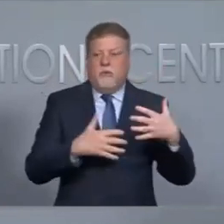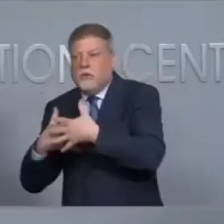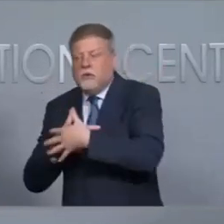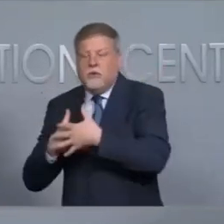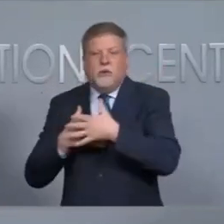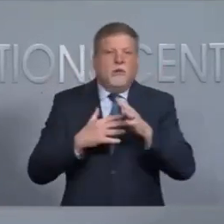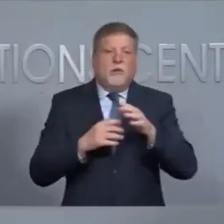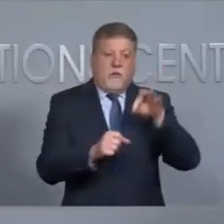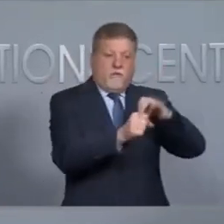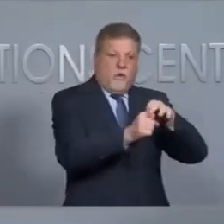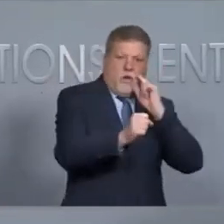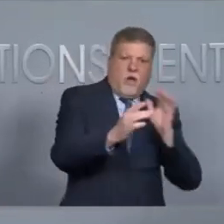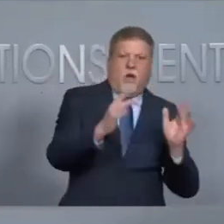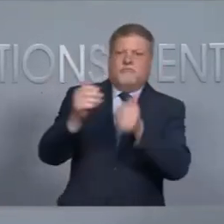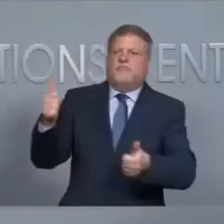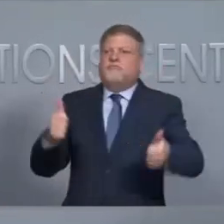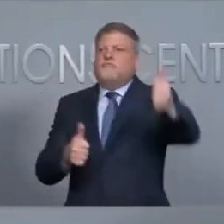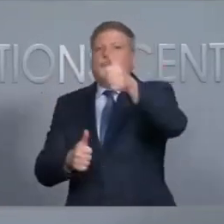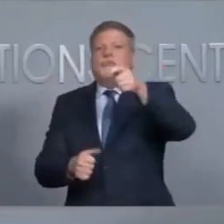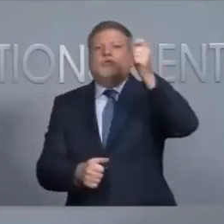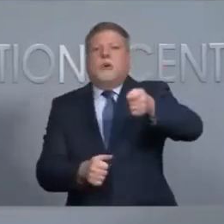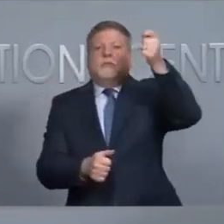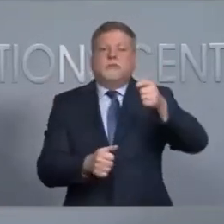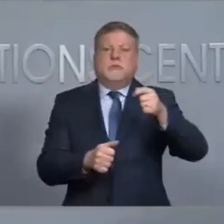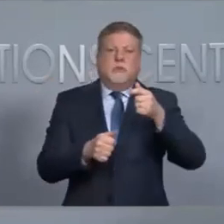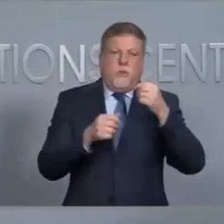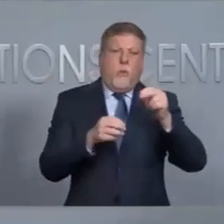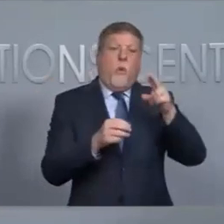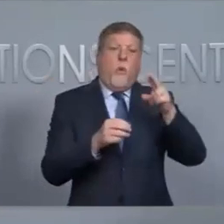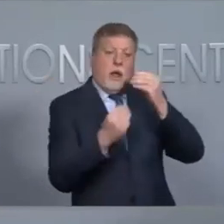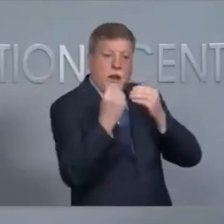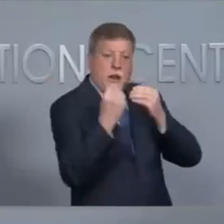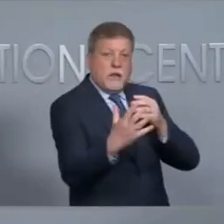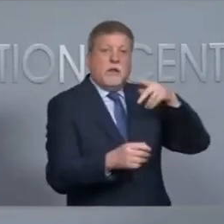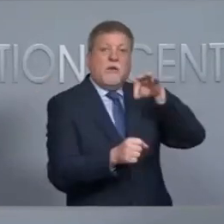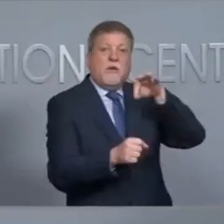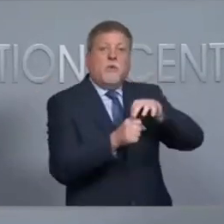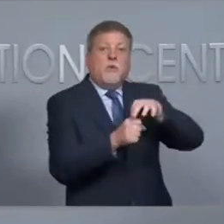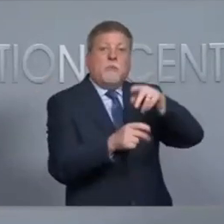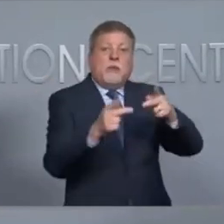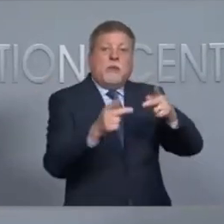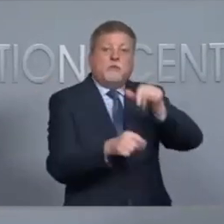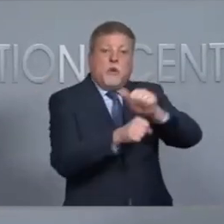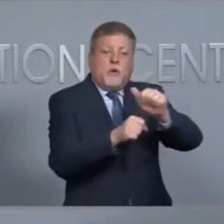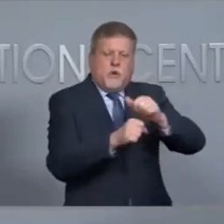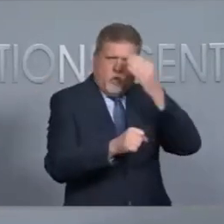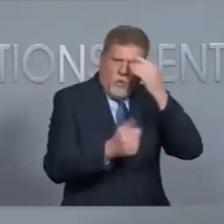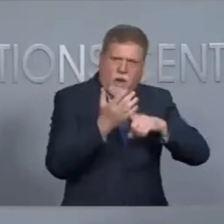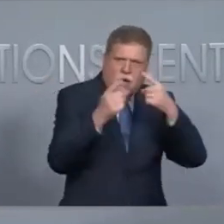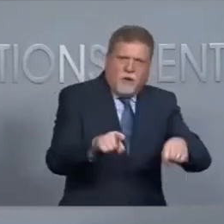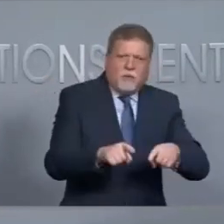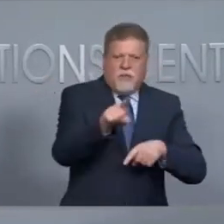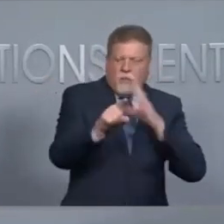the voter should contact that chief judge, let that chief judge or any other poll worker know, hey, something's going on and they can try to remedy that situation.